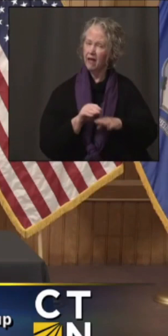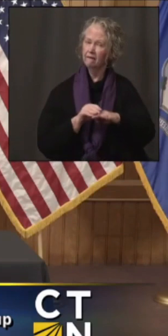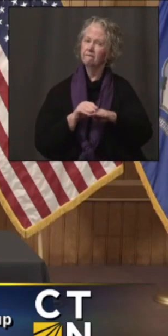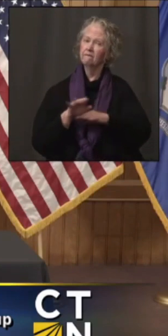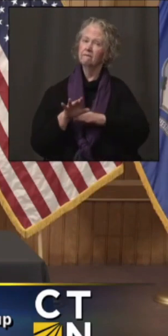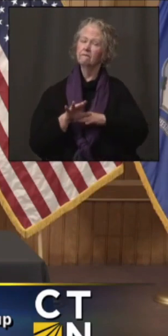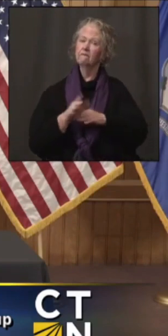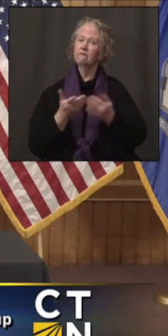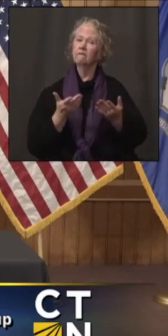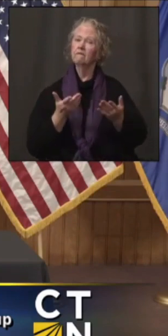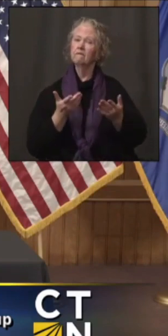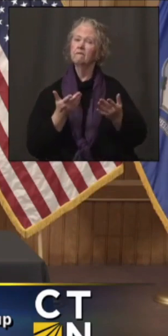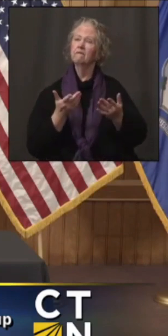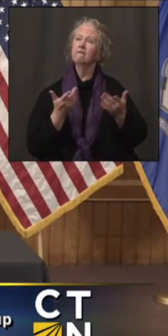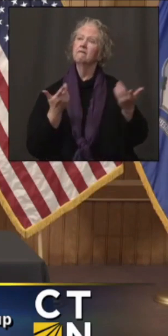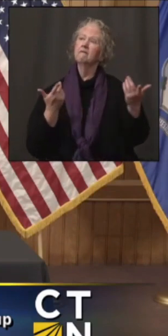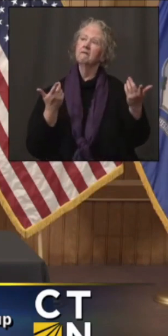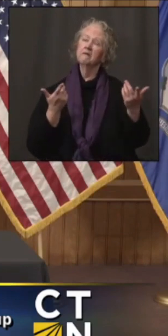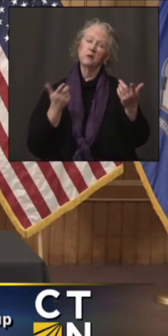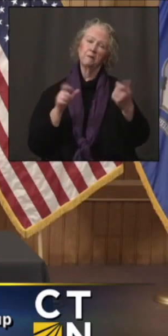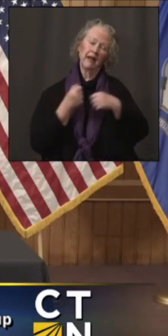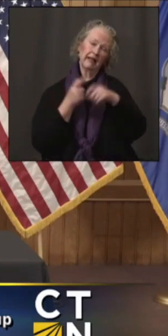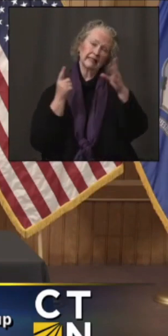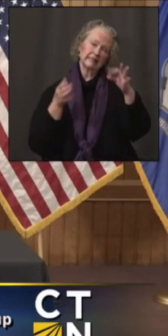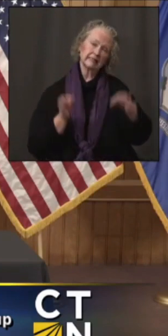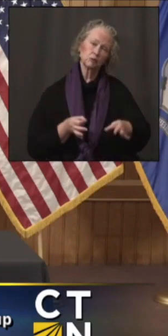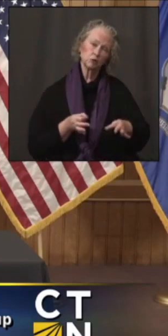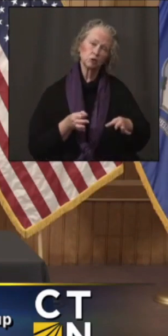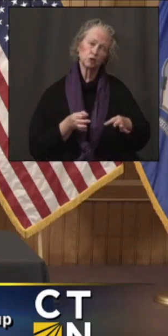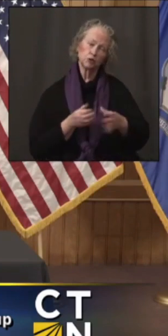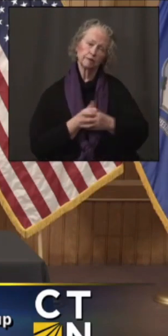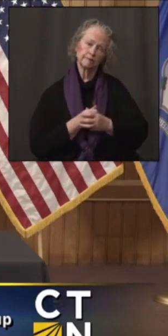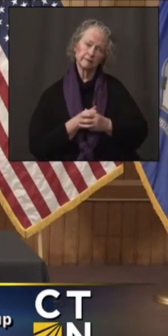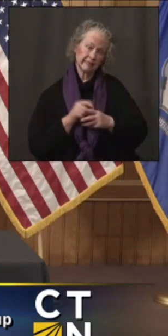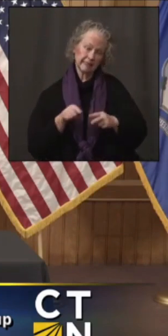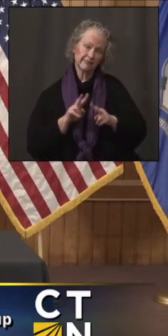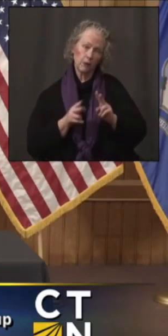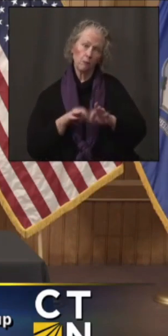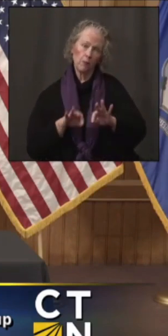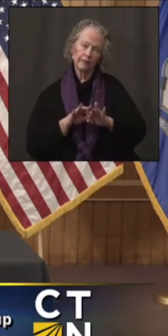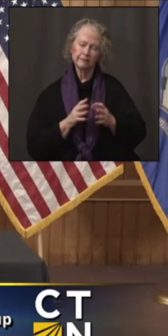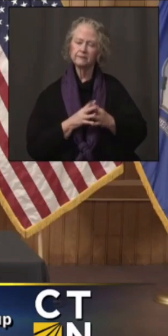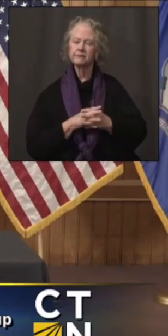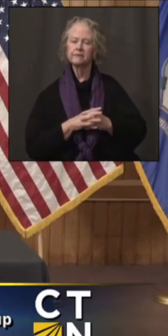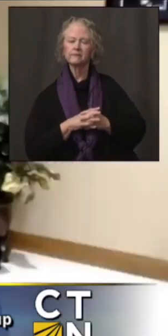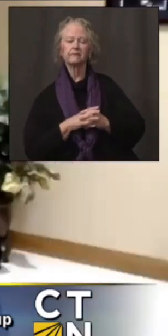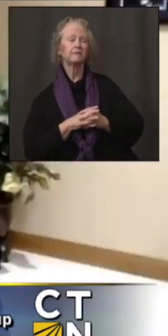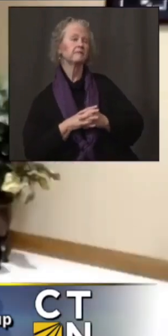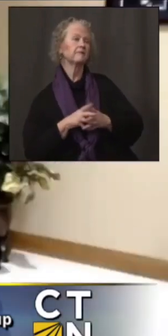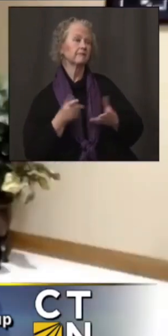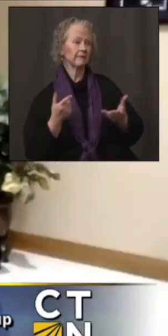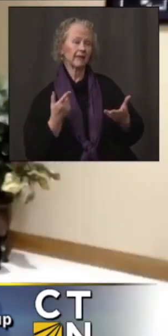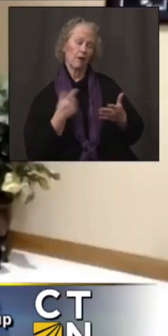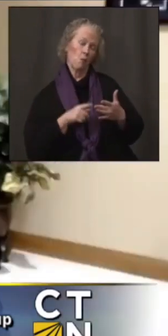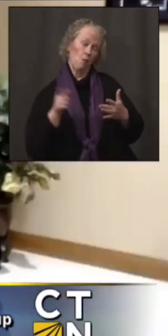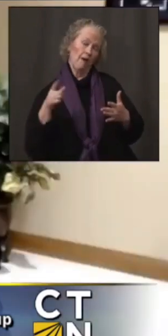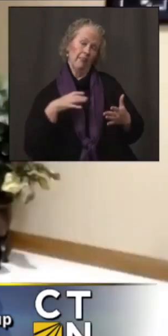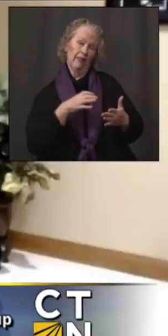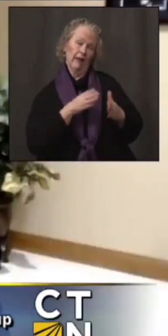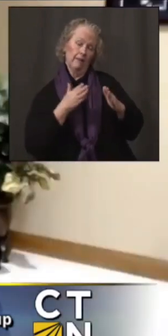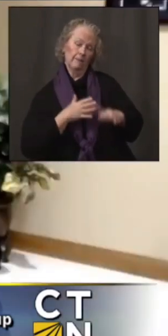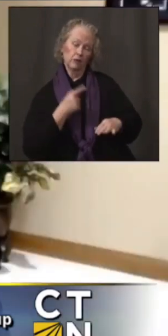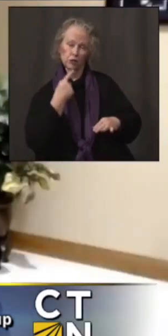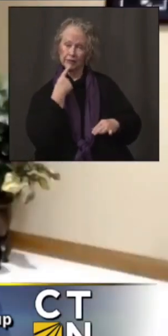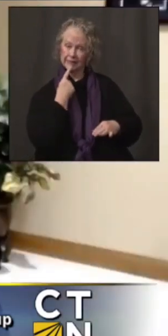future, uh, deliberations on this, uh, uh, important issue? You know, as the commissioner said, I mean, this is